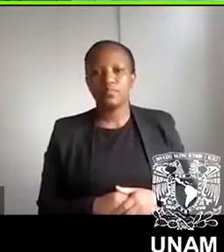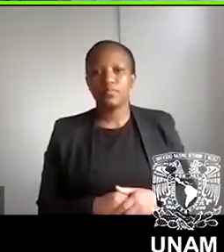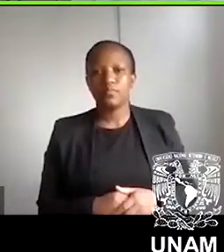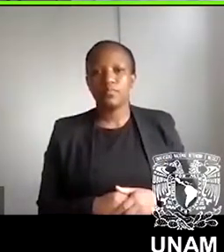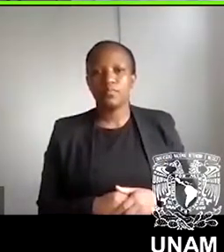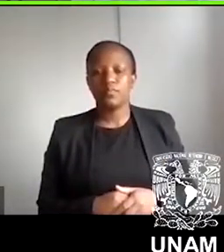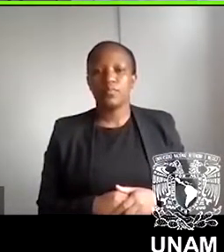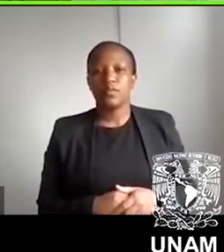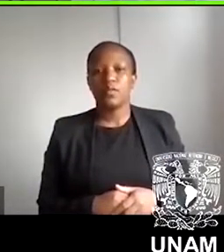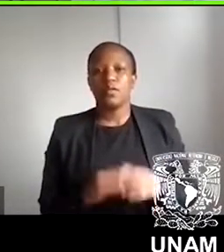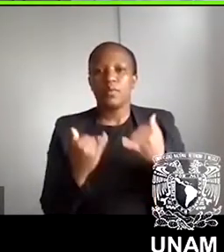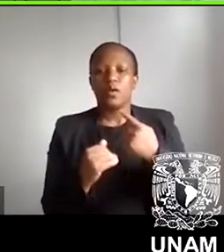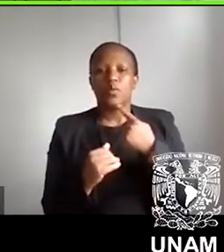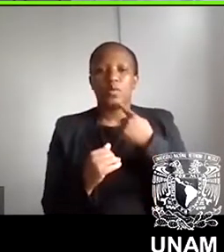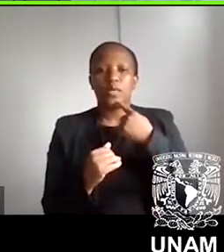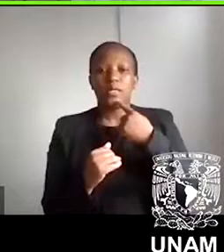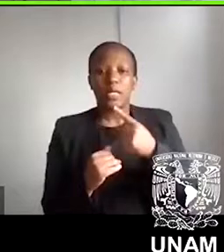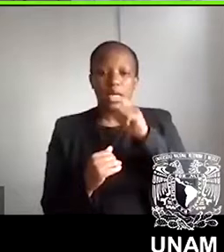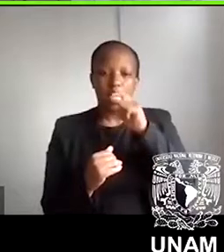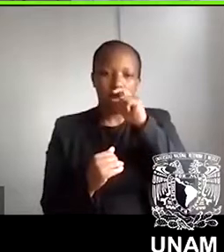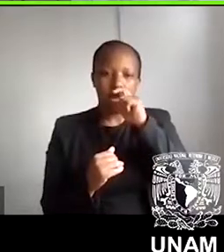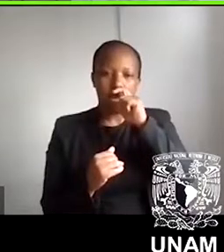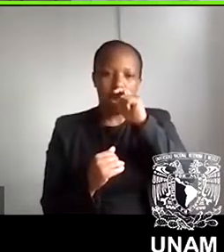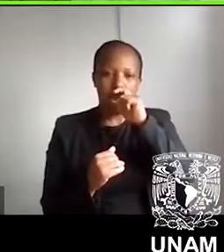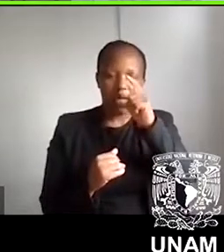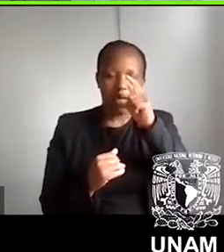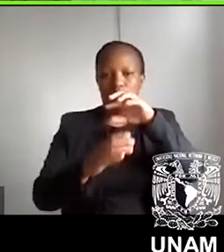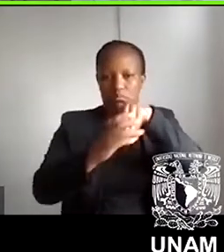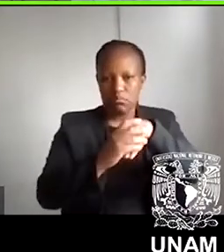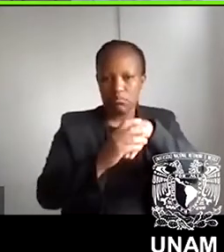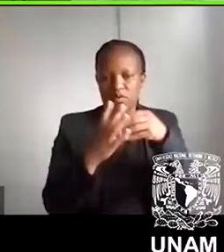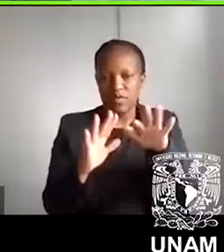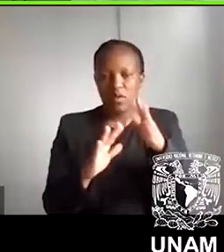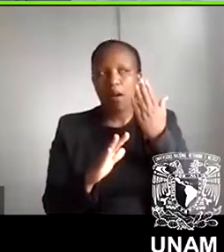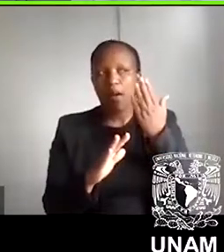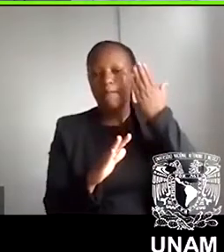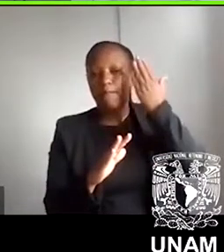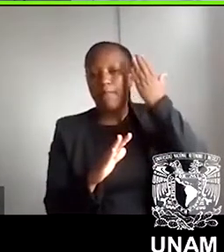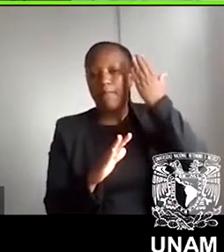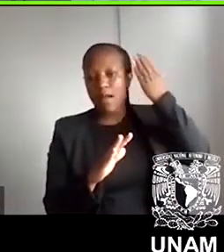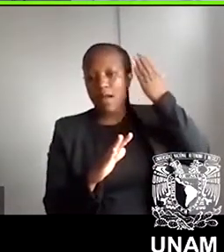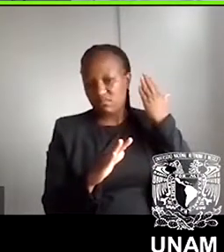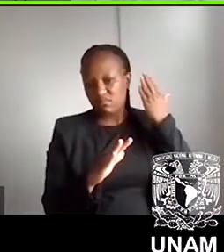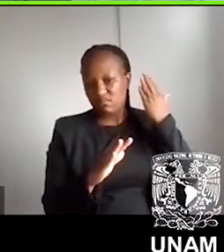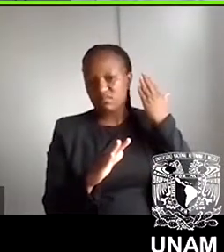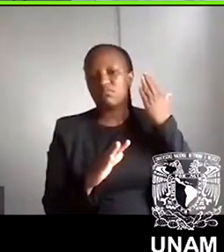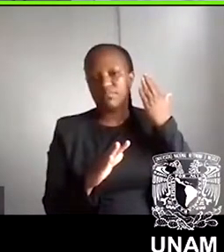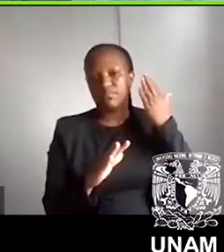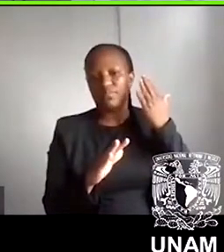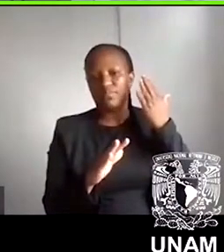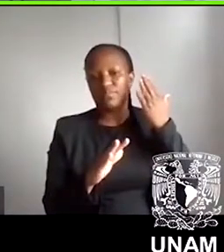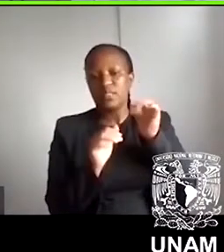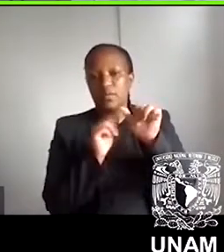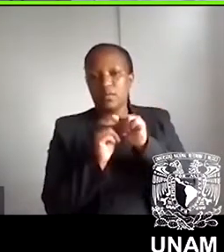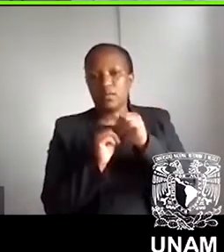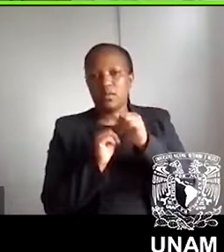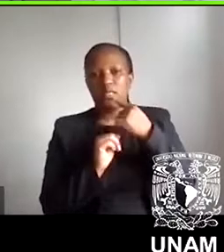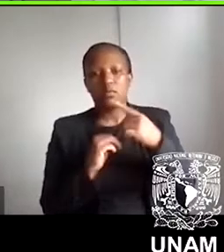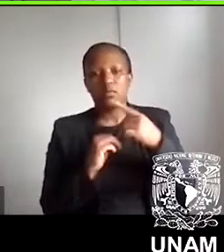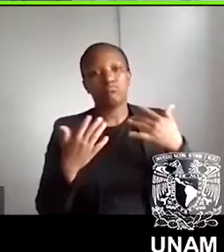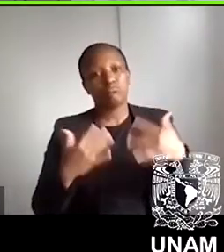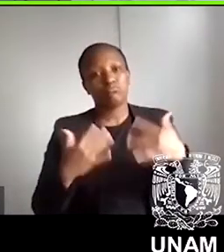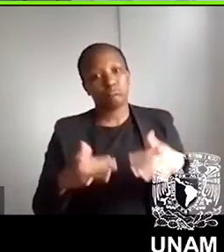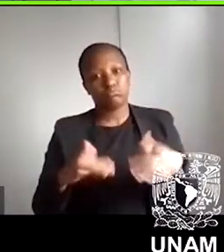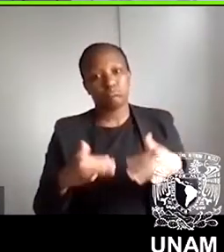avant-garde because there was not a clear antagonism with the past. I would rather say that this was an alteration that